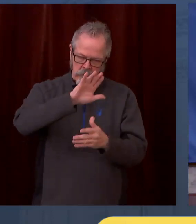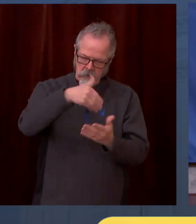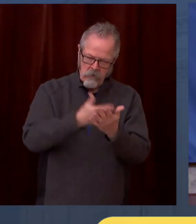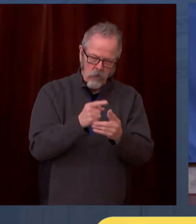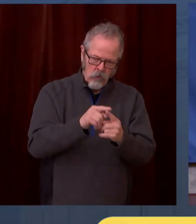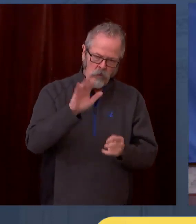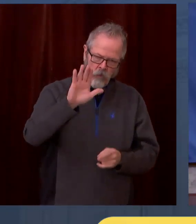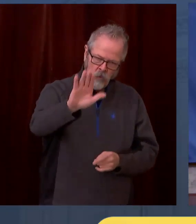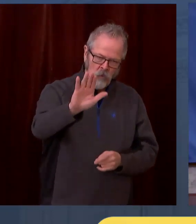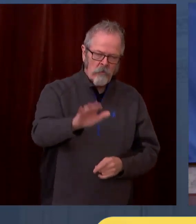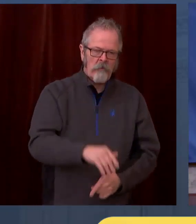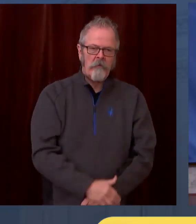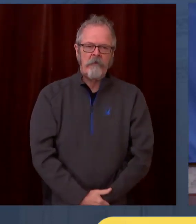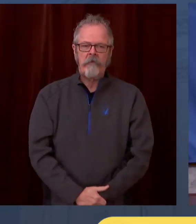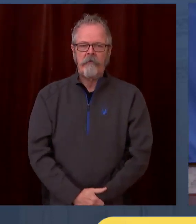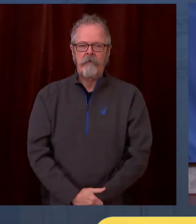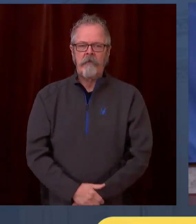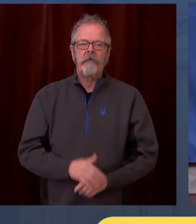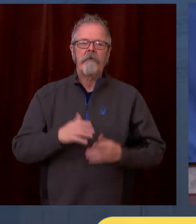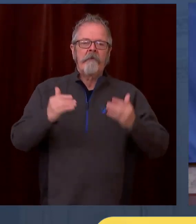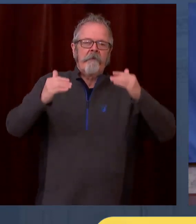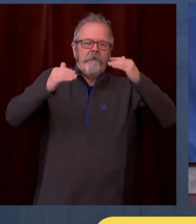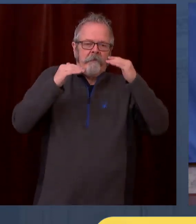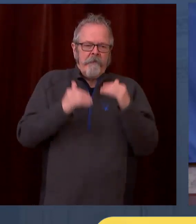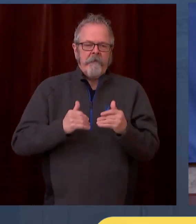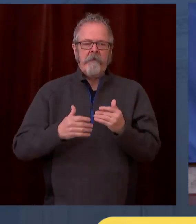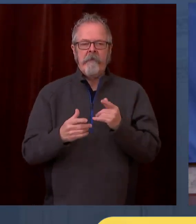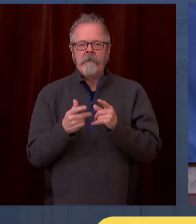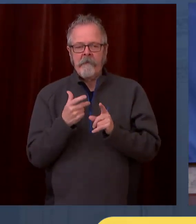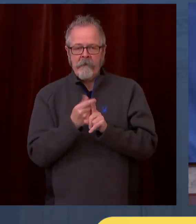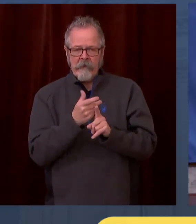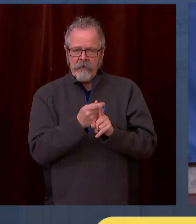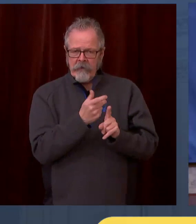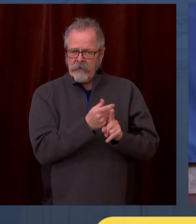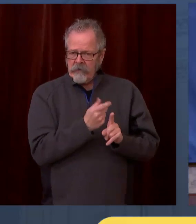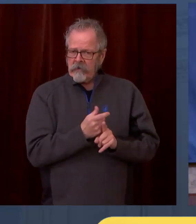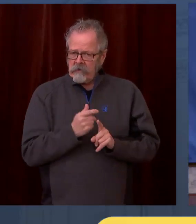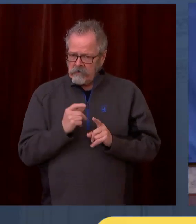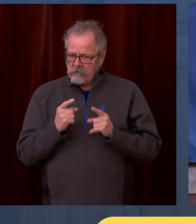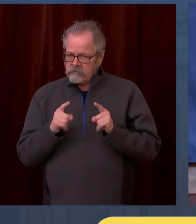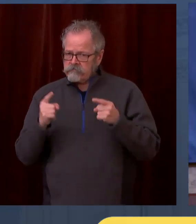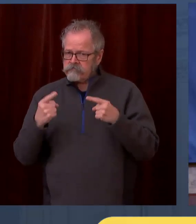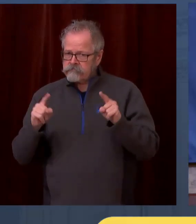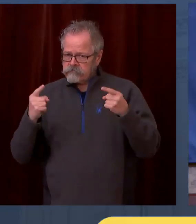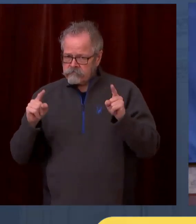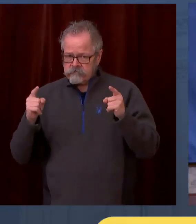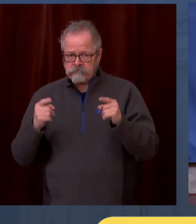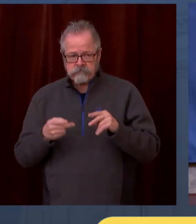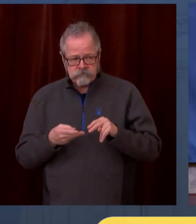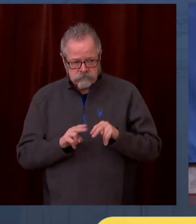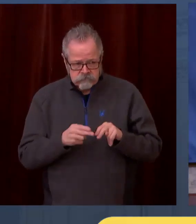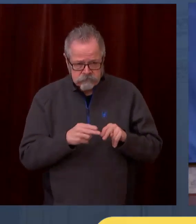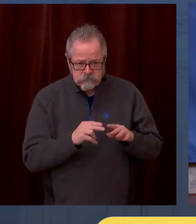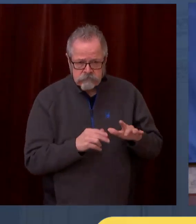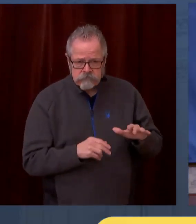vaccine front. We know that this is central to our long-term economic recovery in the state of Washington.